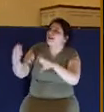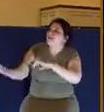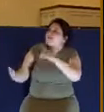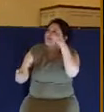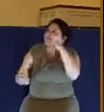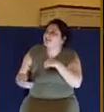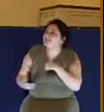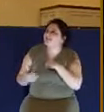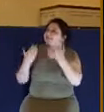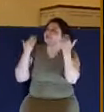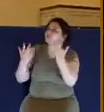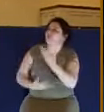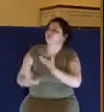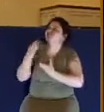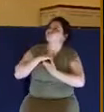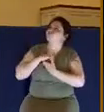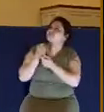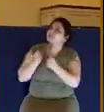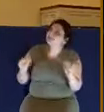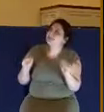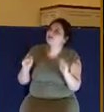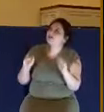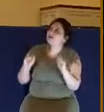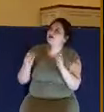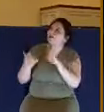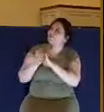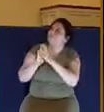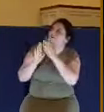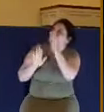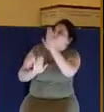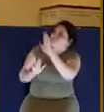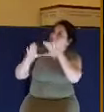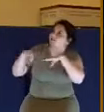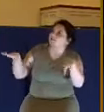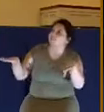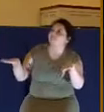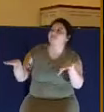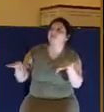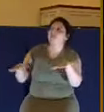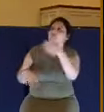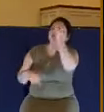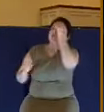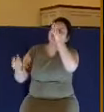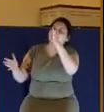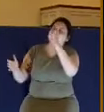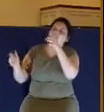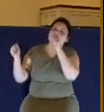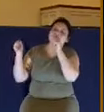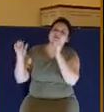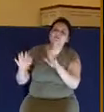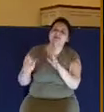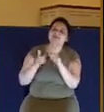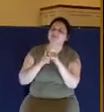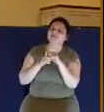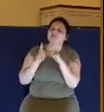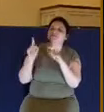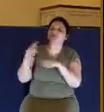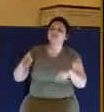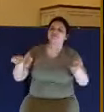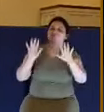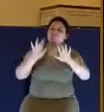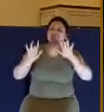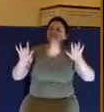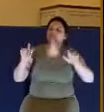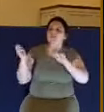come into my heart, save me, make me your child. Father, bless these words to the hearts of your people and every hearing